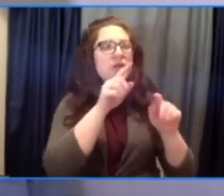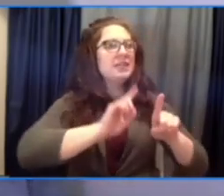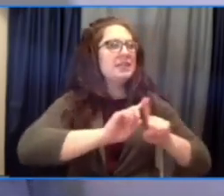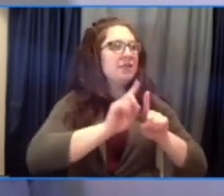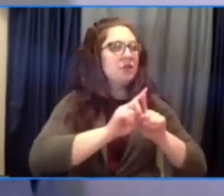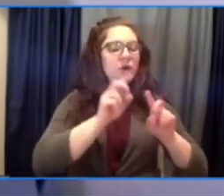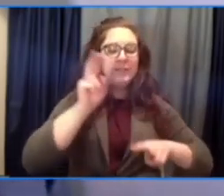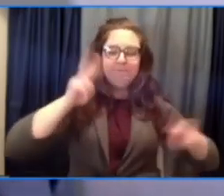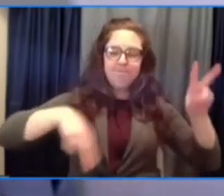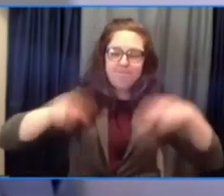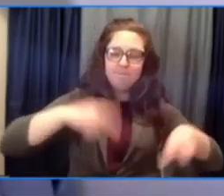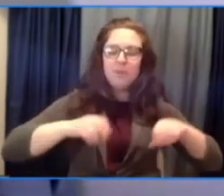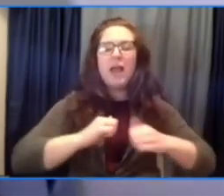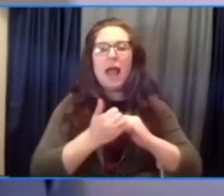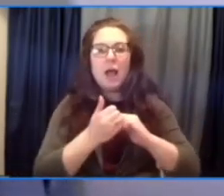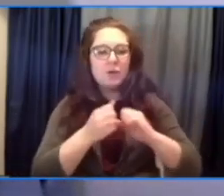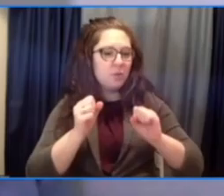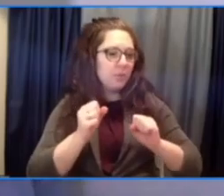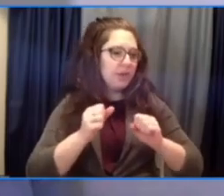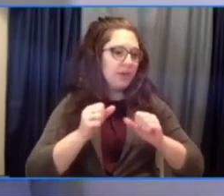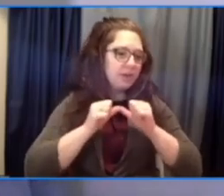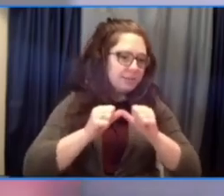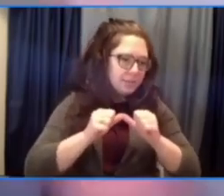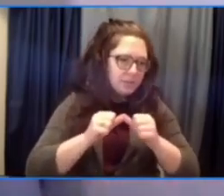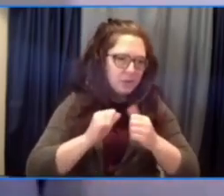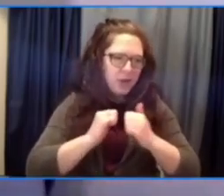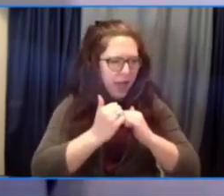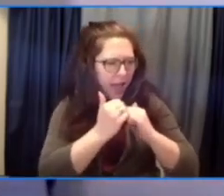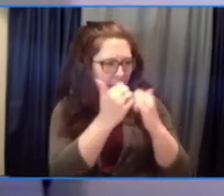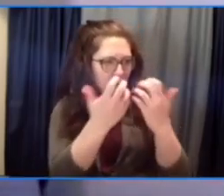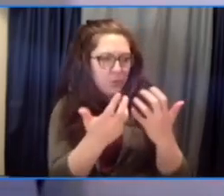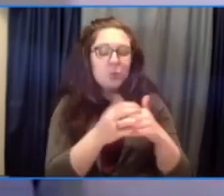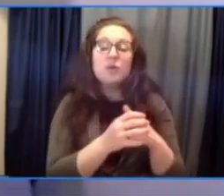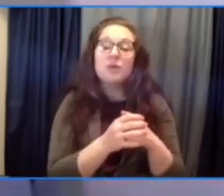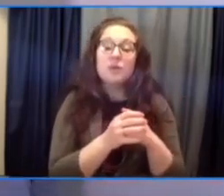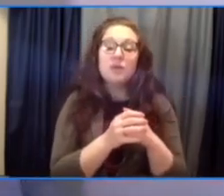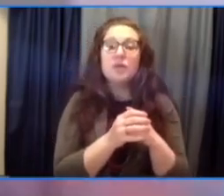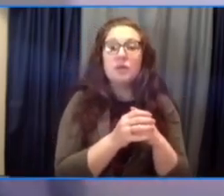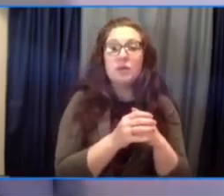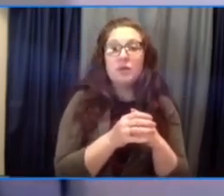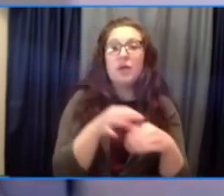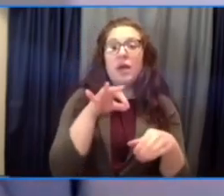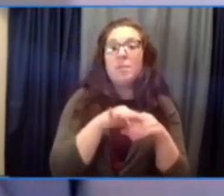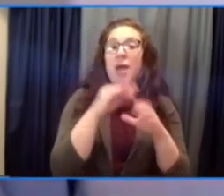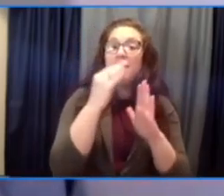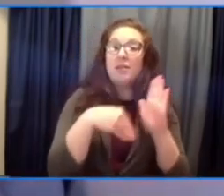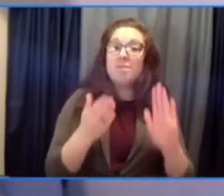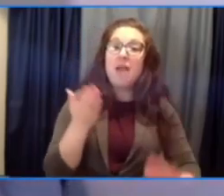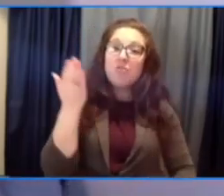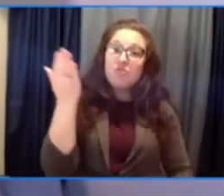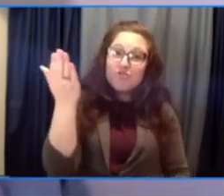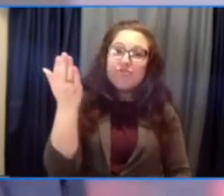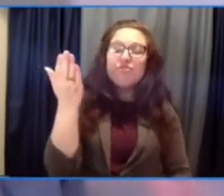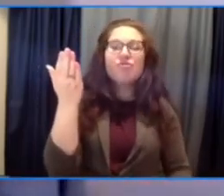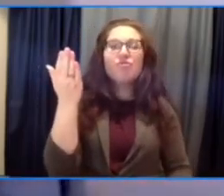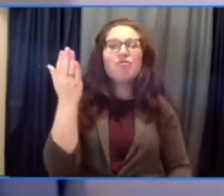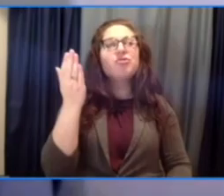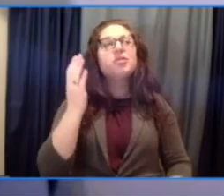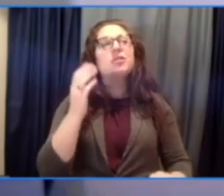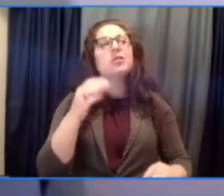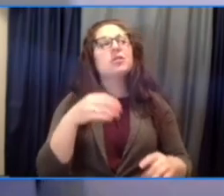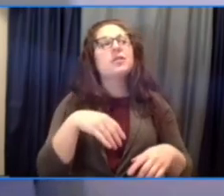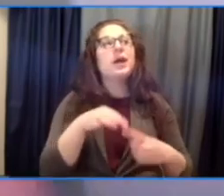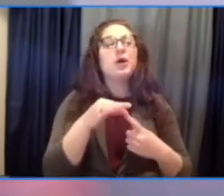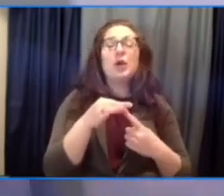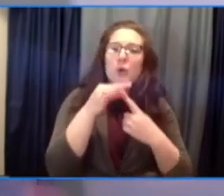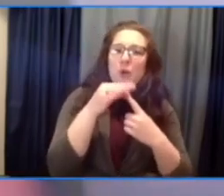And since ballot measures are their own unique approach with long term campaigns, they start